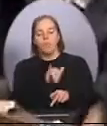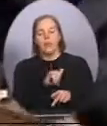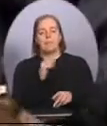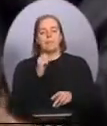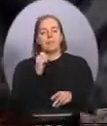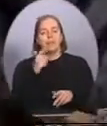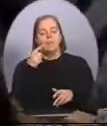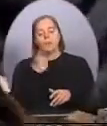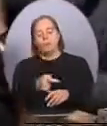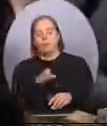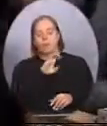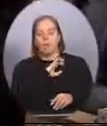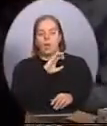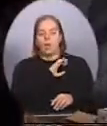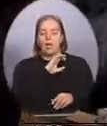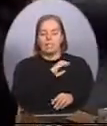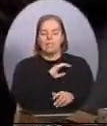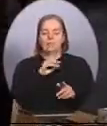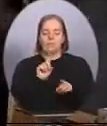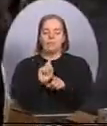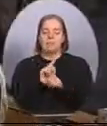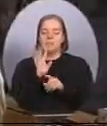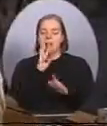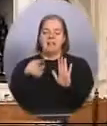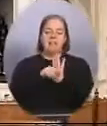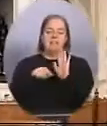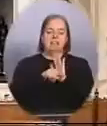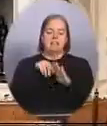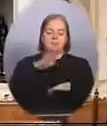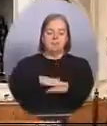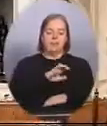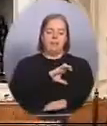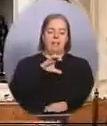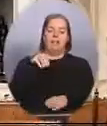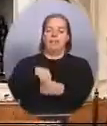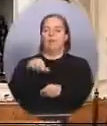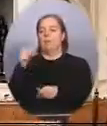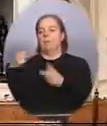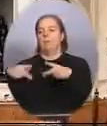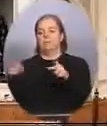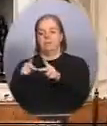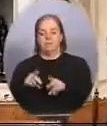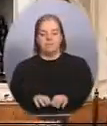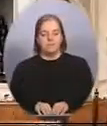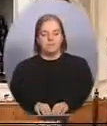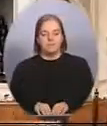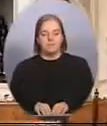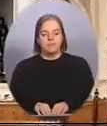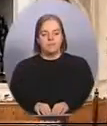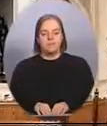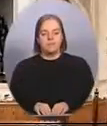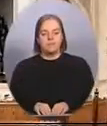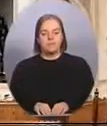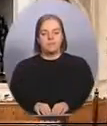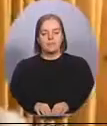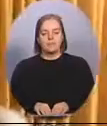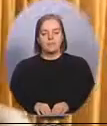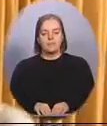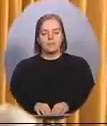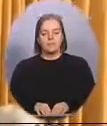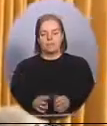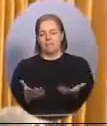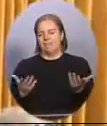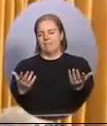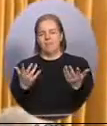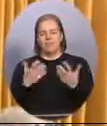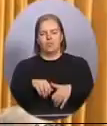Hurray! La Madame la Ministre de Revenu National. Revenu Ça ne tient